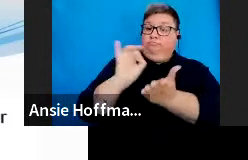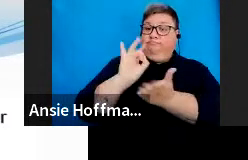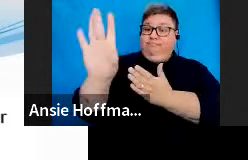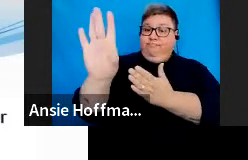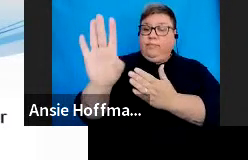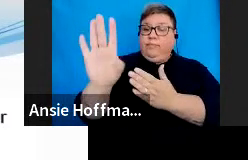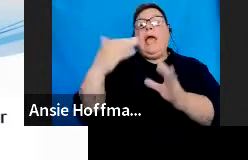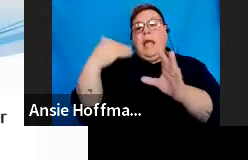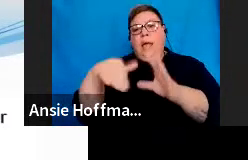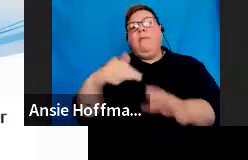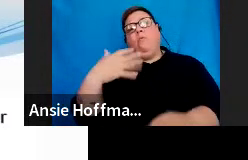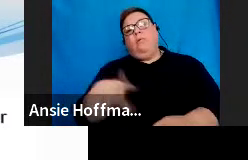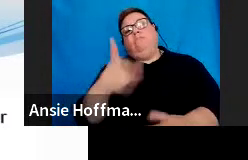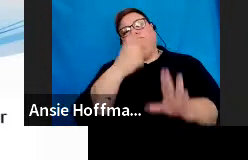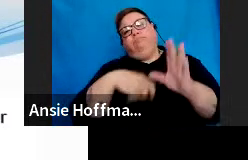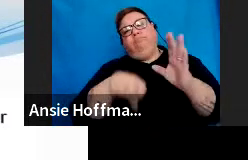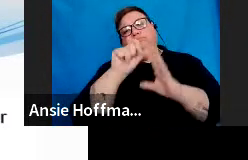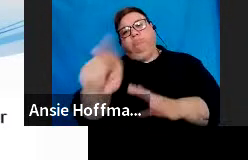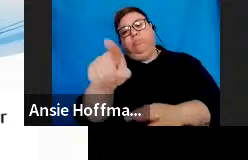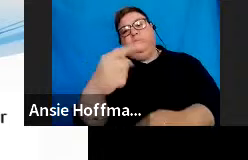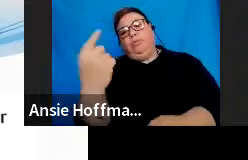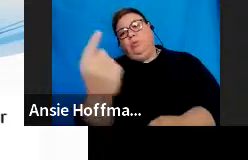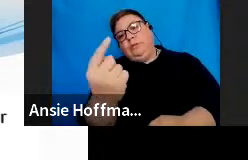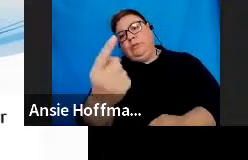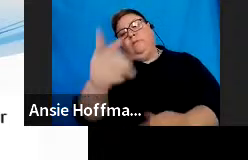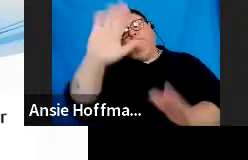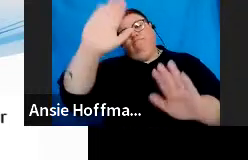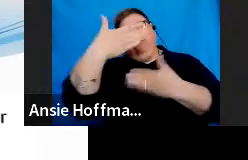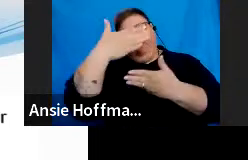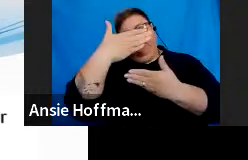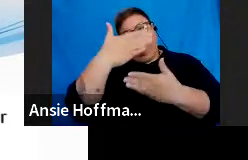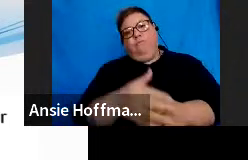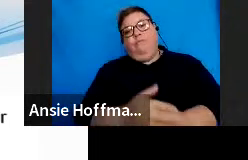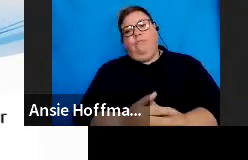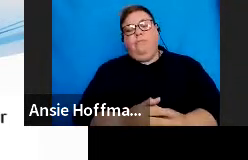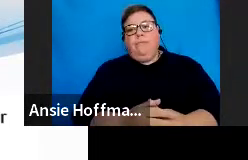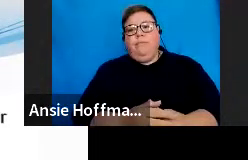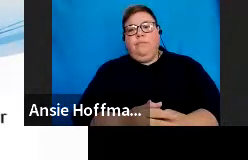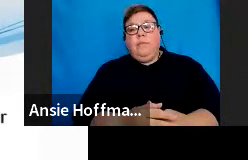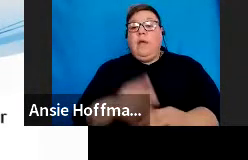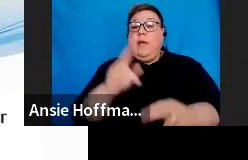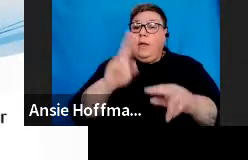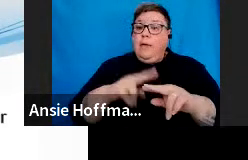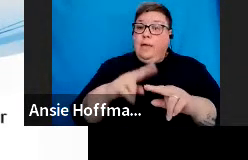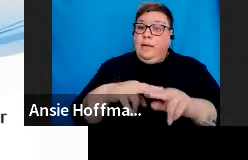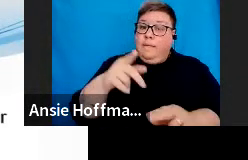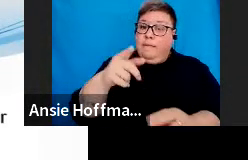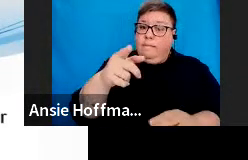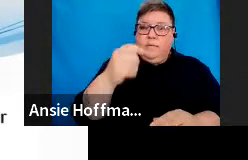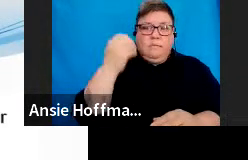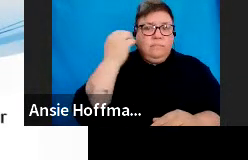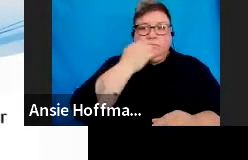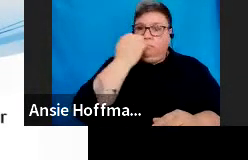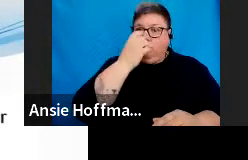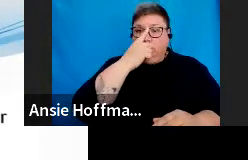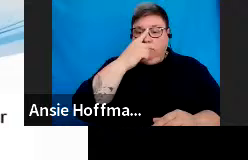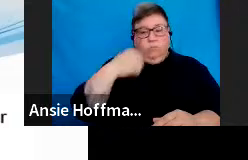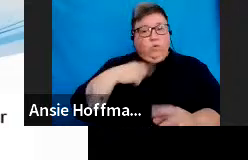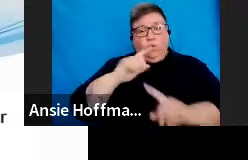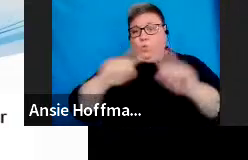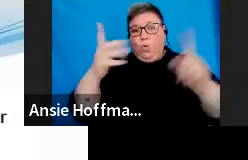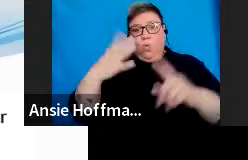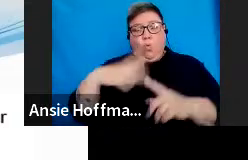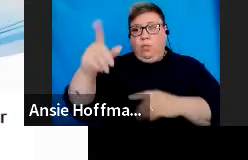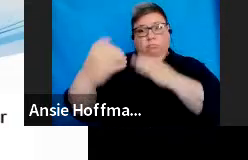will be sent to yourself as the requesting party. If the request is declined, the request will then be